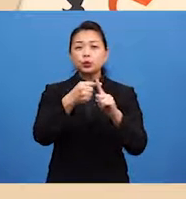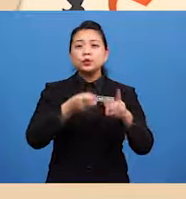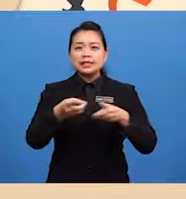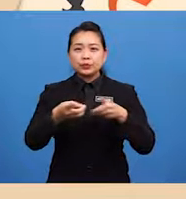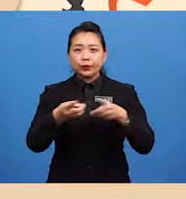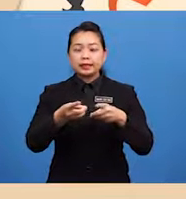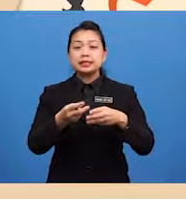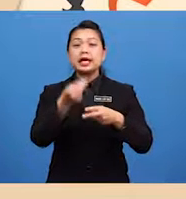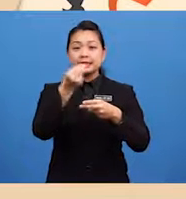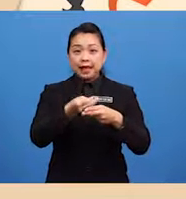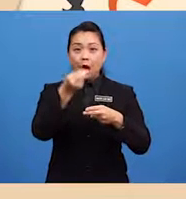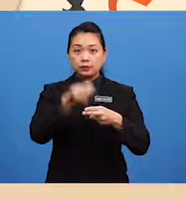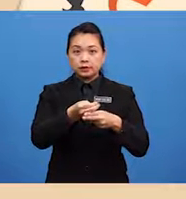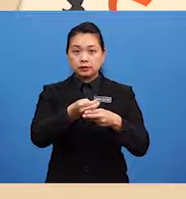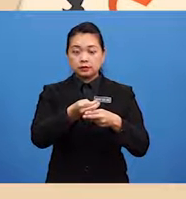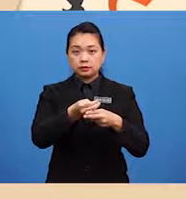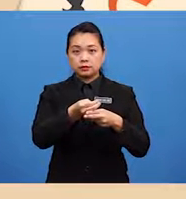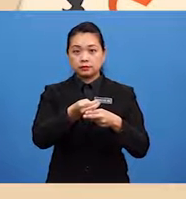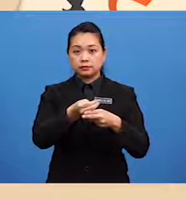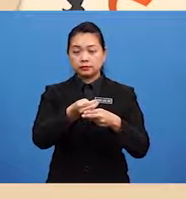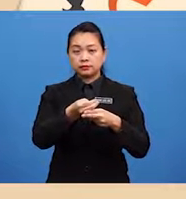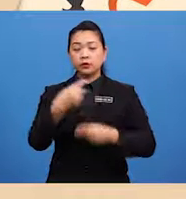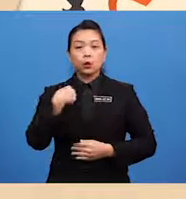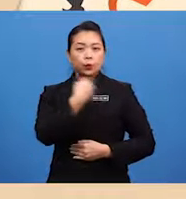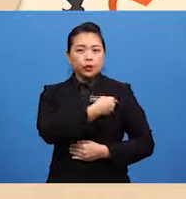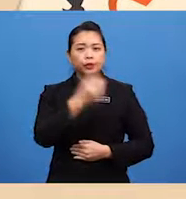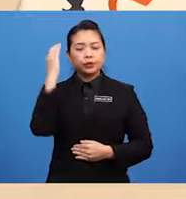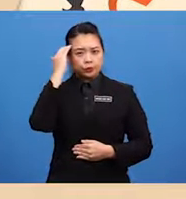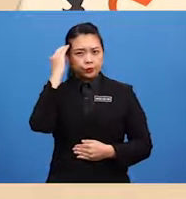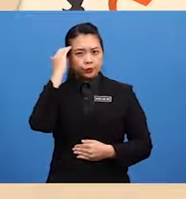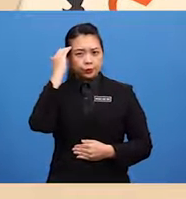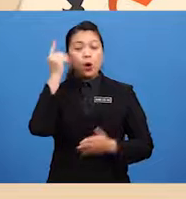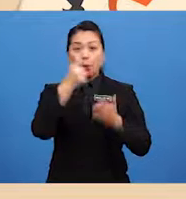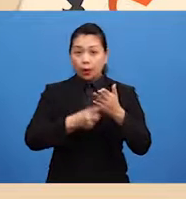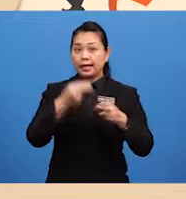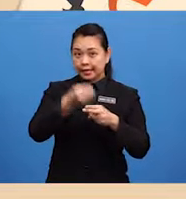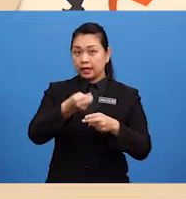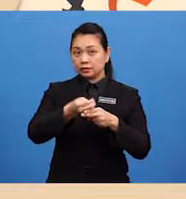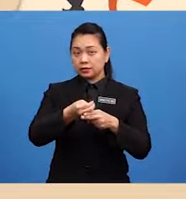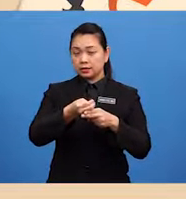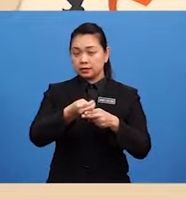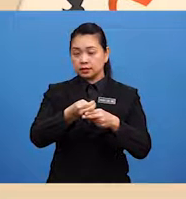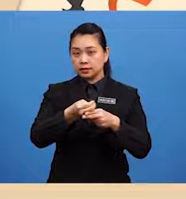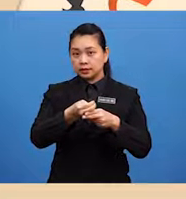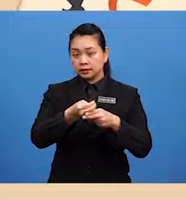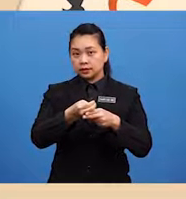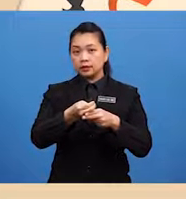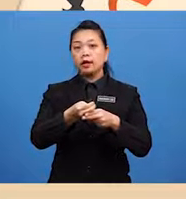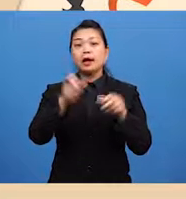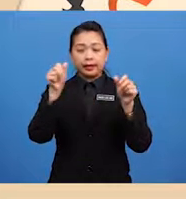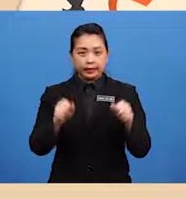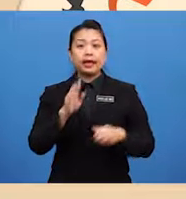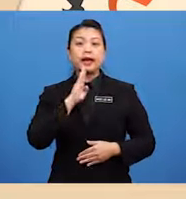nouns We know what nouns are Nouns can be